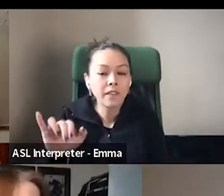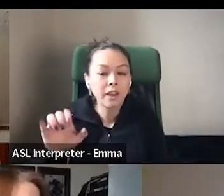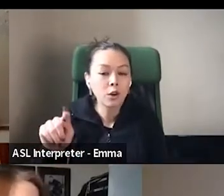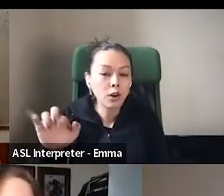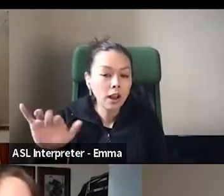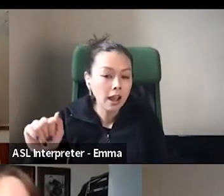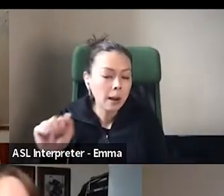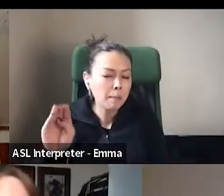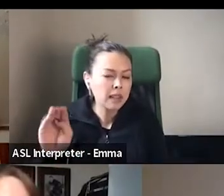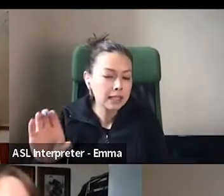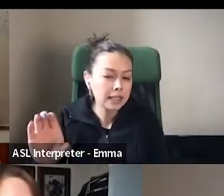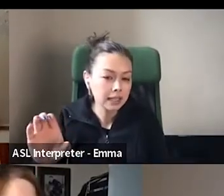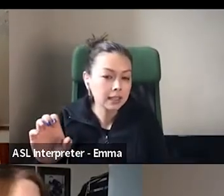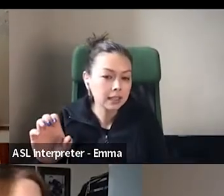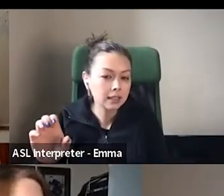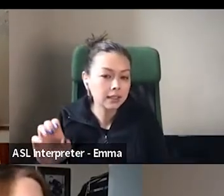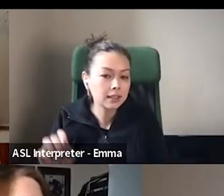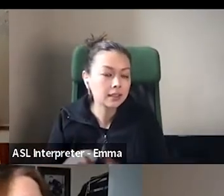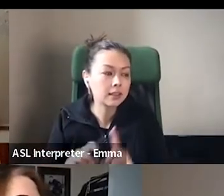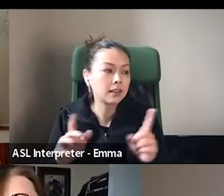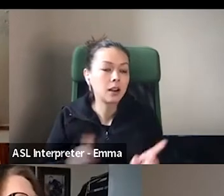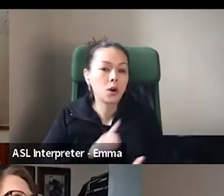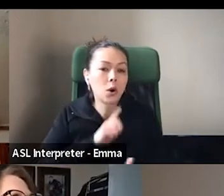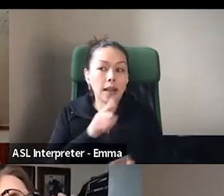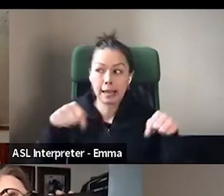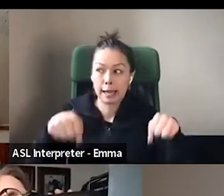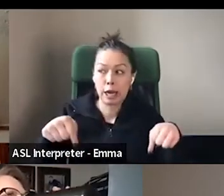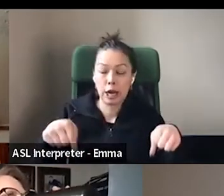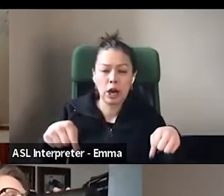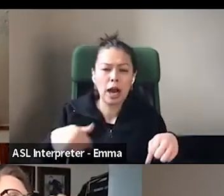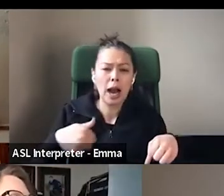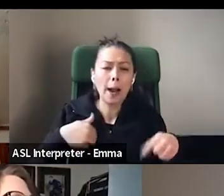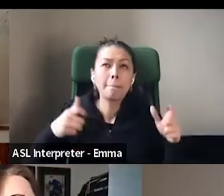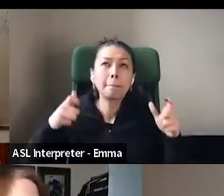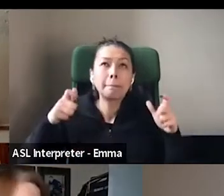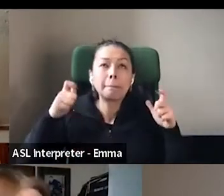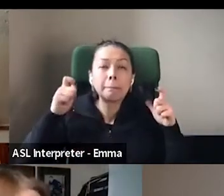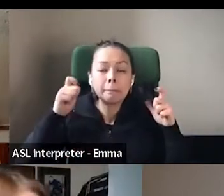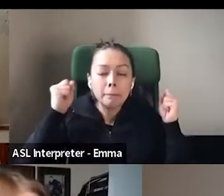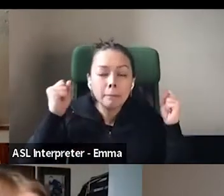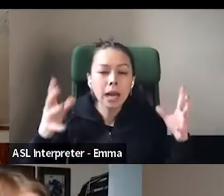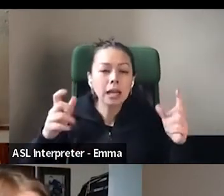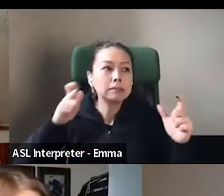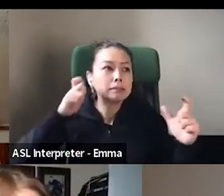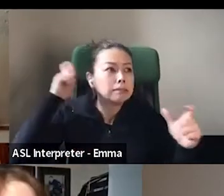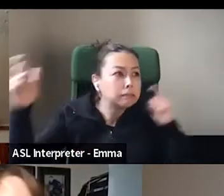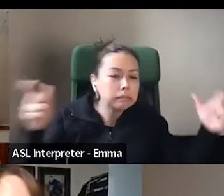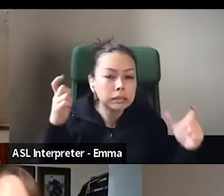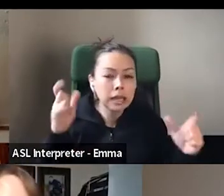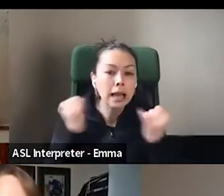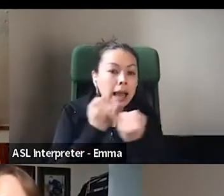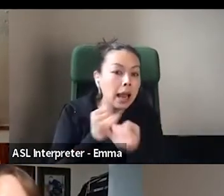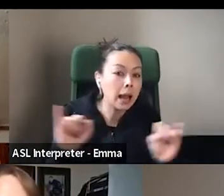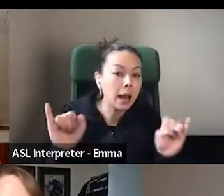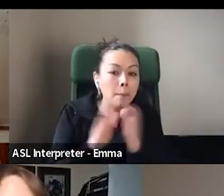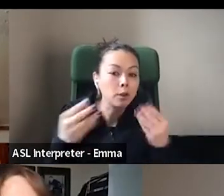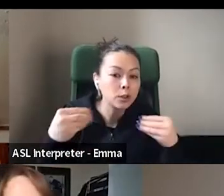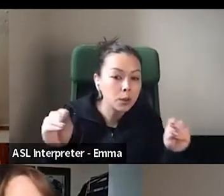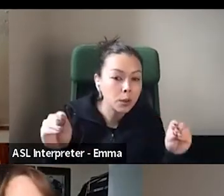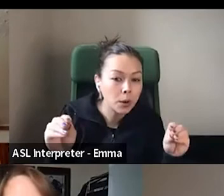the monsters and independent bookstores. Like who do I think I am? We've got Monroe's, we've got Russell's,